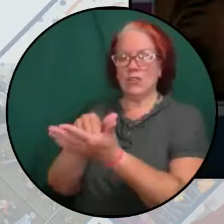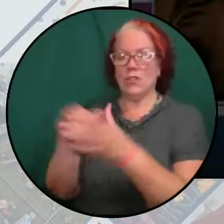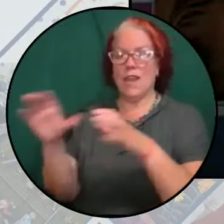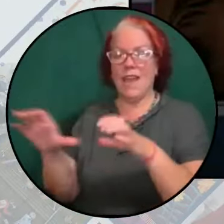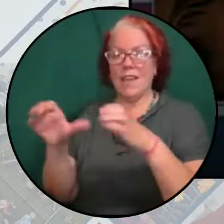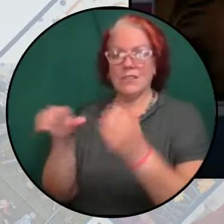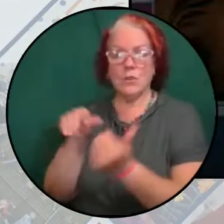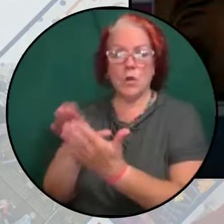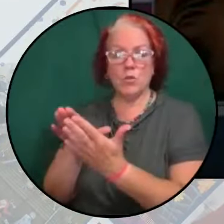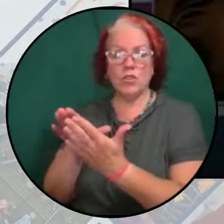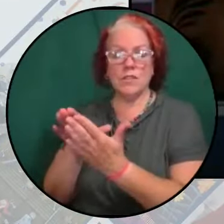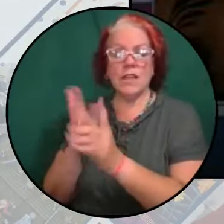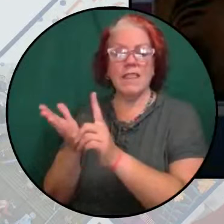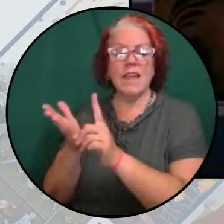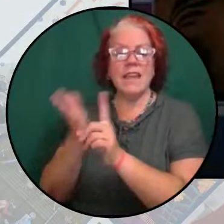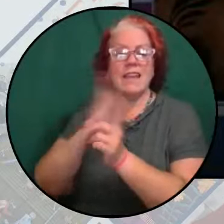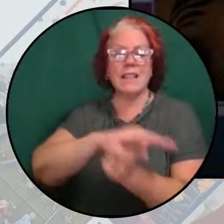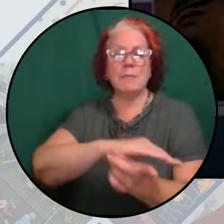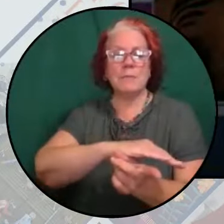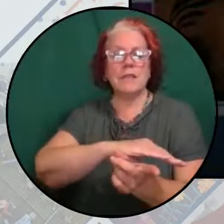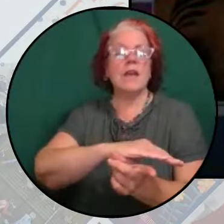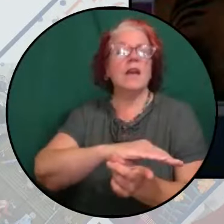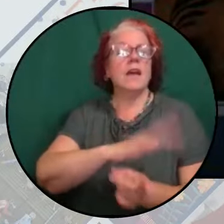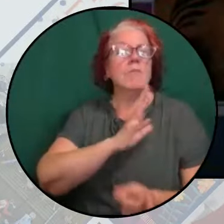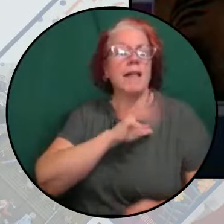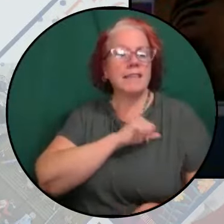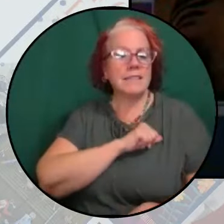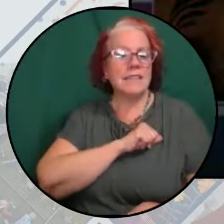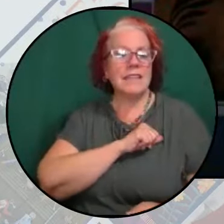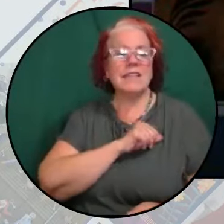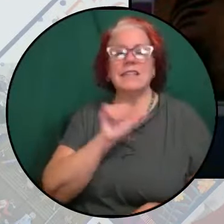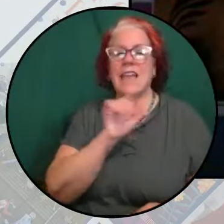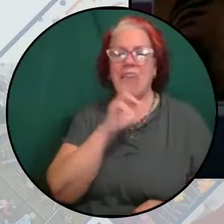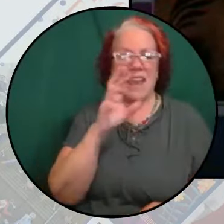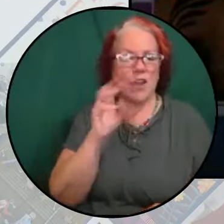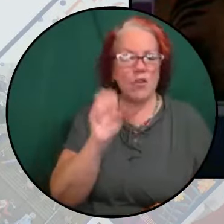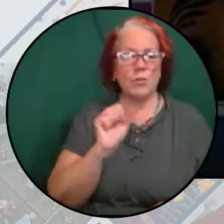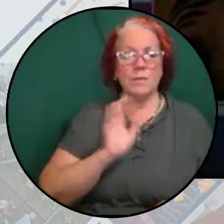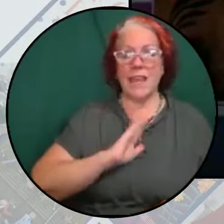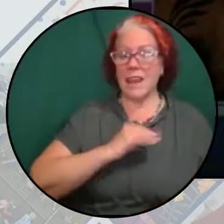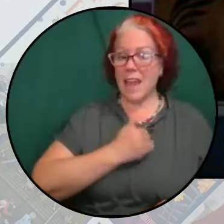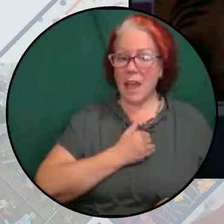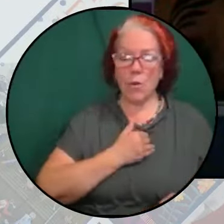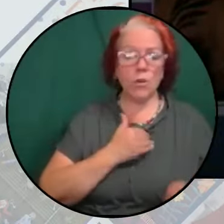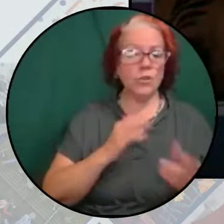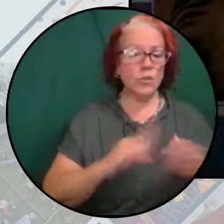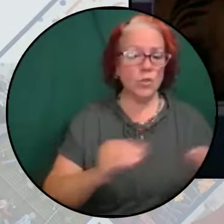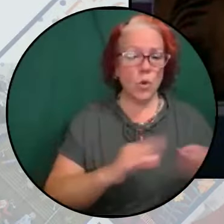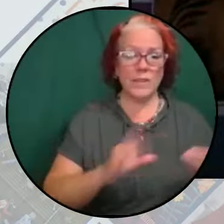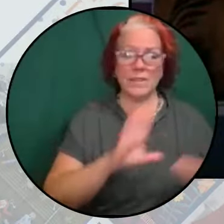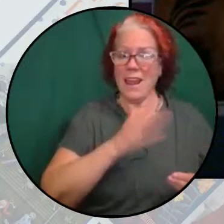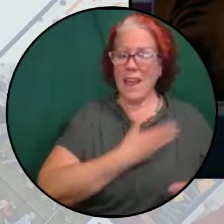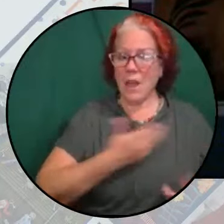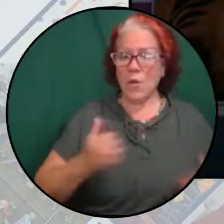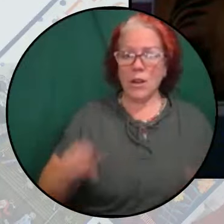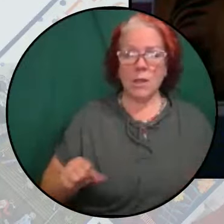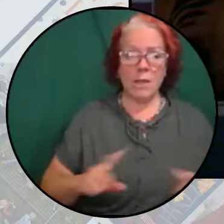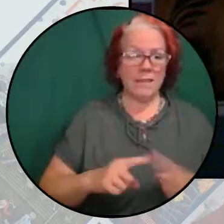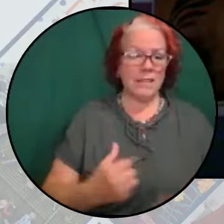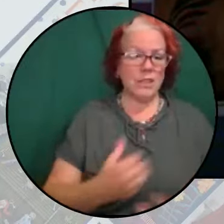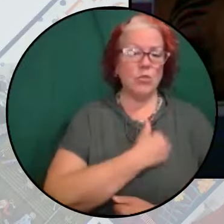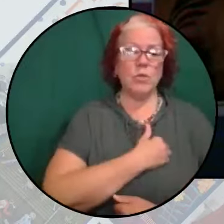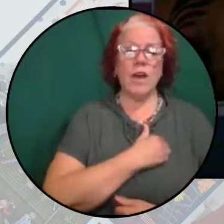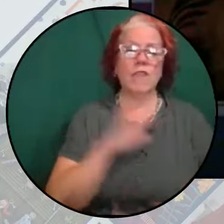eclipse Palestinians and Arabs and our narratives, our lives, and our capacity to love and reduce us to